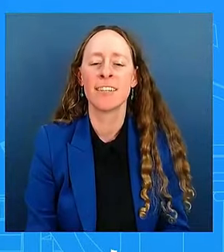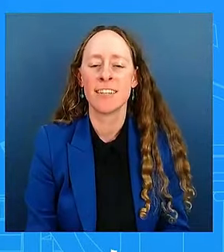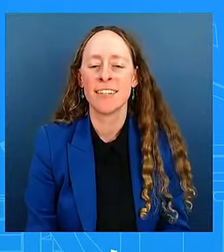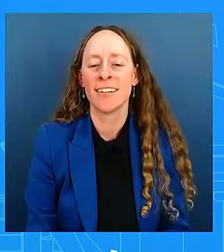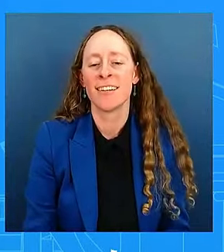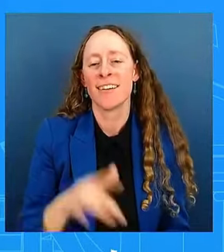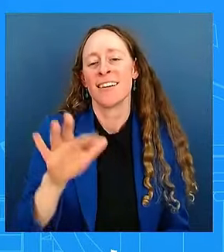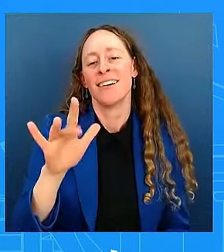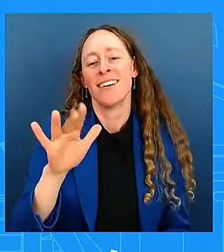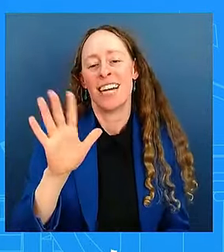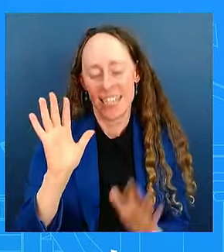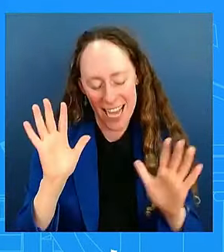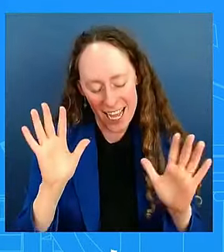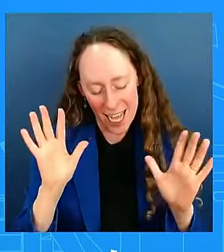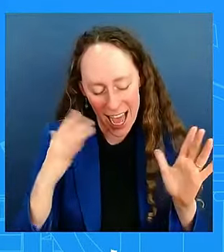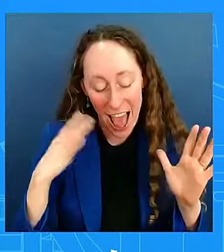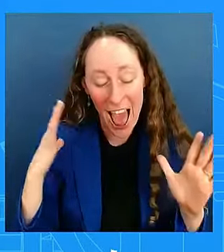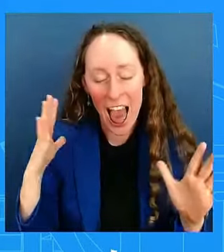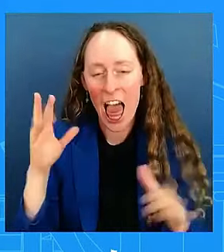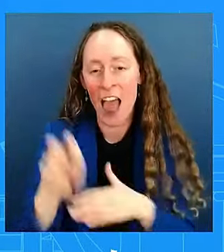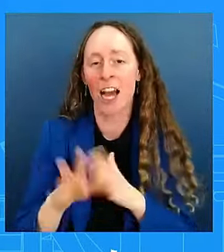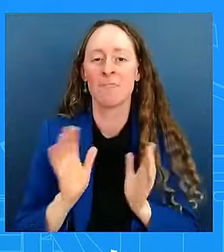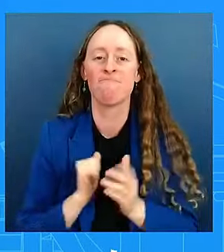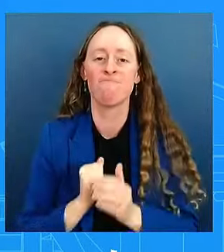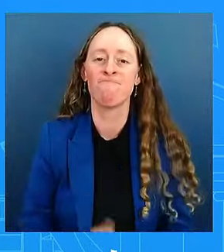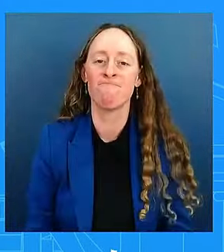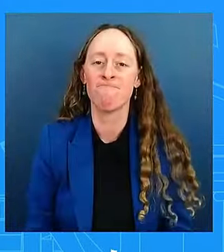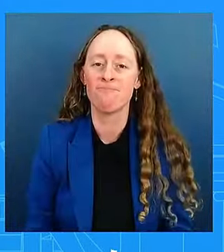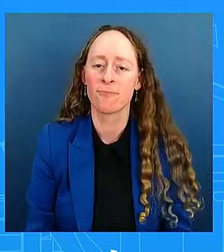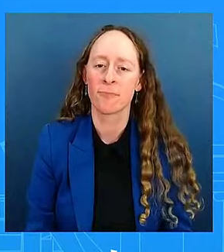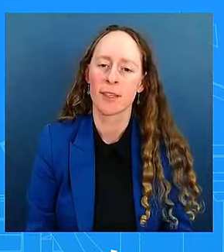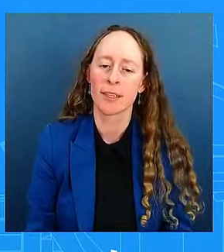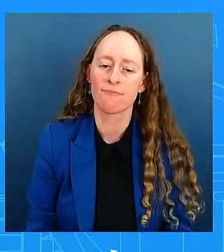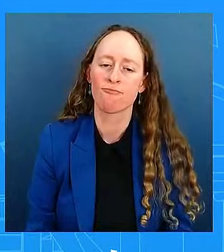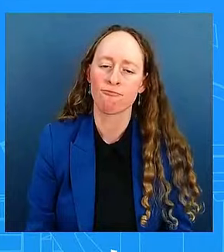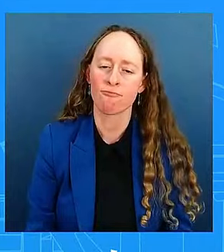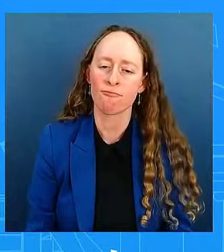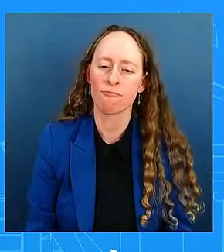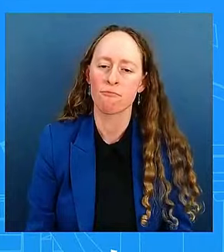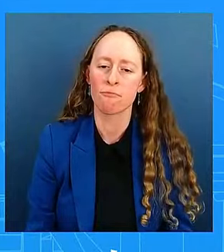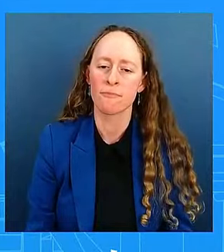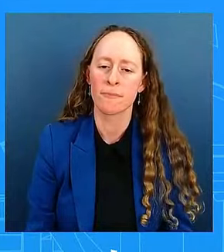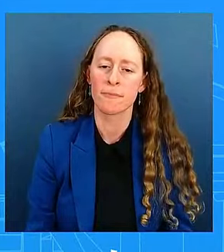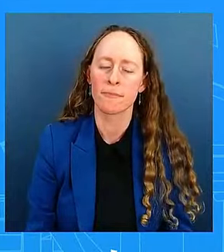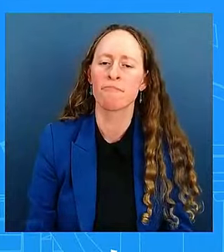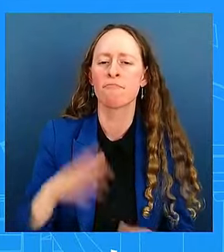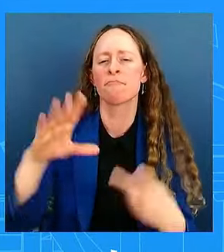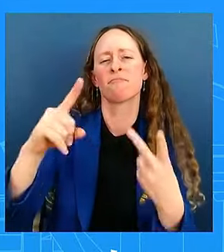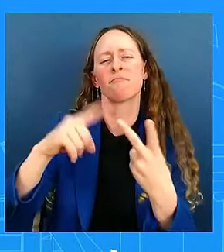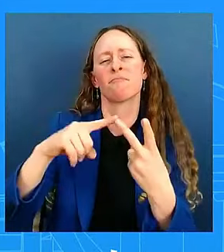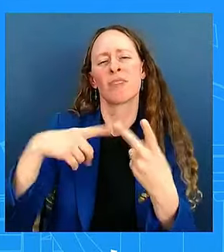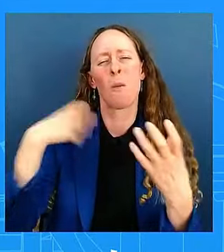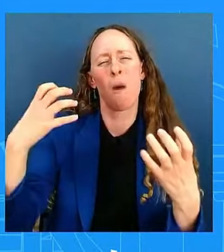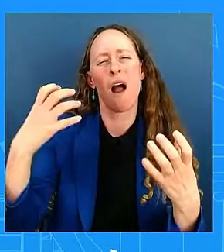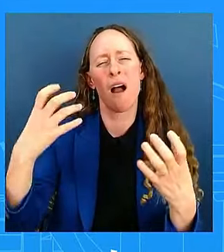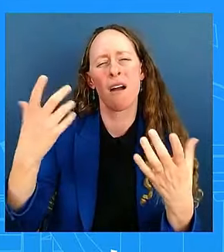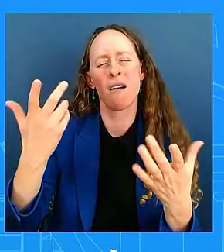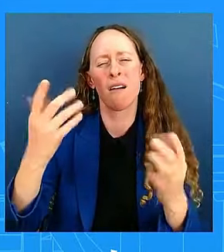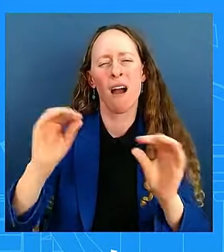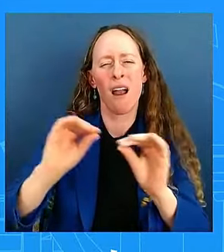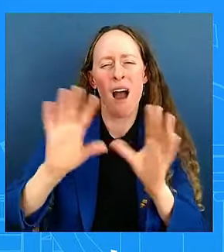could you clarify some of your comments yesterday with regard to strikes on Iranian oil facilities?